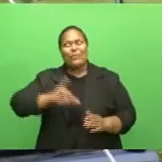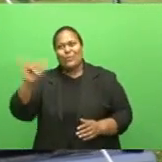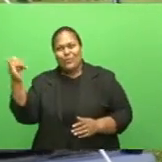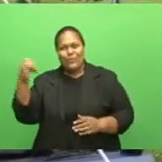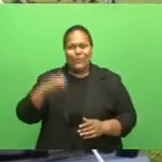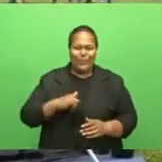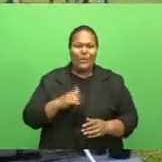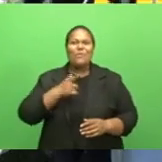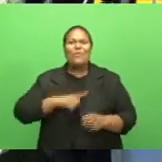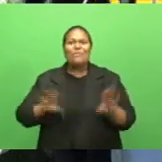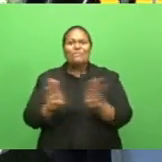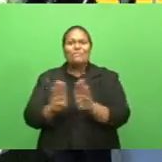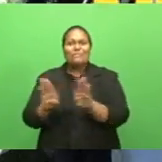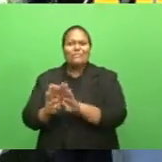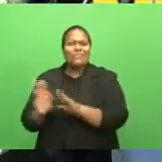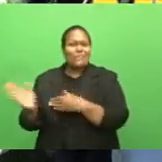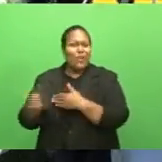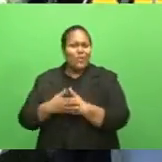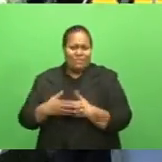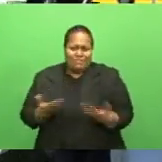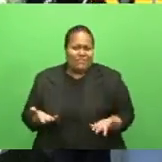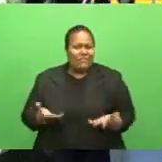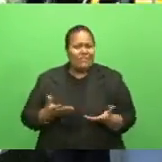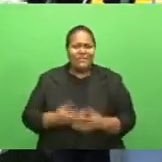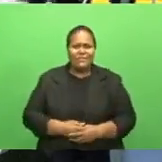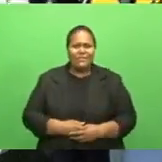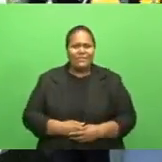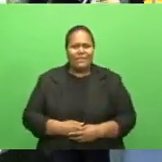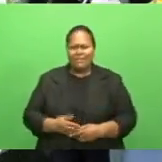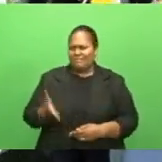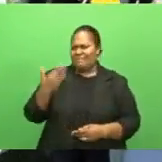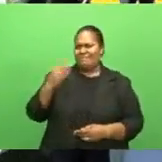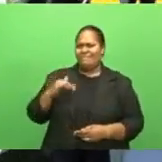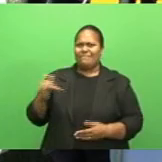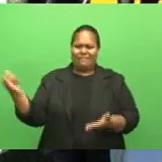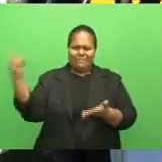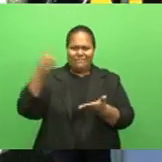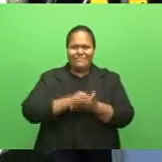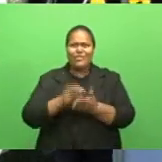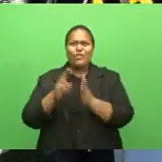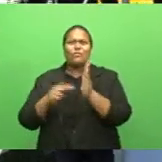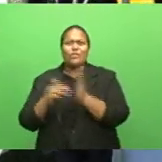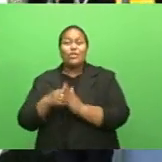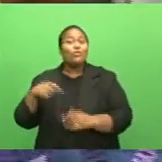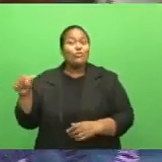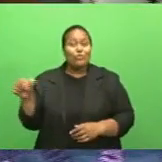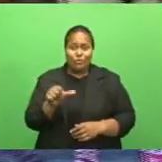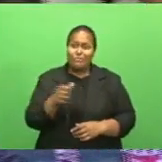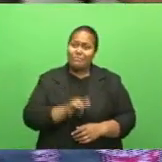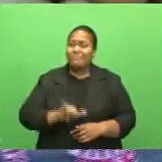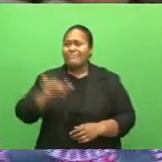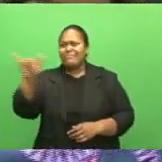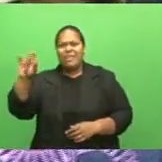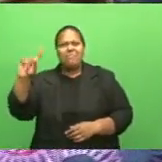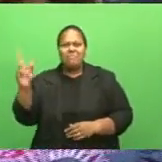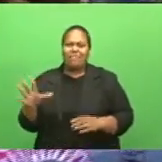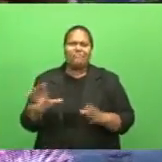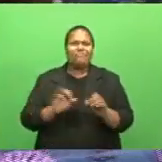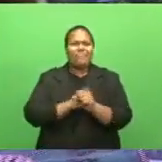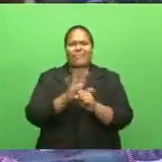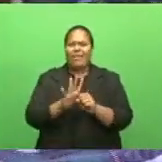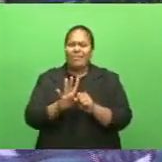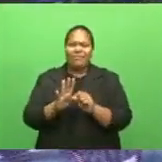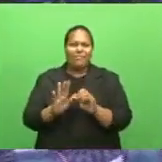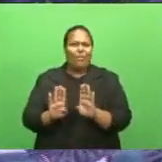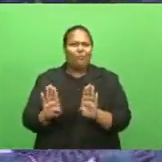border restrictions. I recently returned from New Zealand and supposed to go back, but it's still on hold due to the pandemic. I have utilized